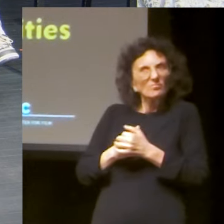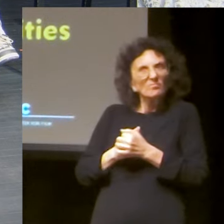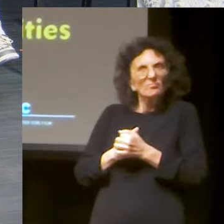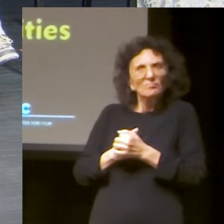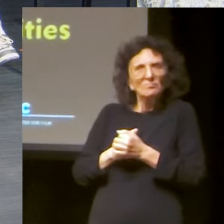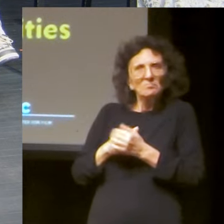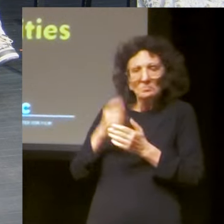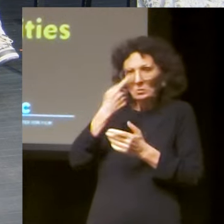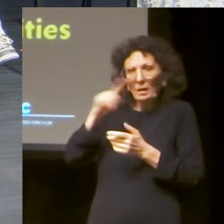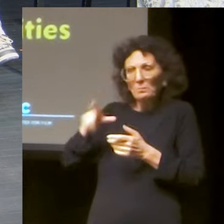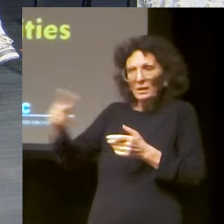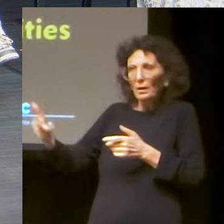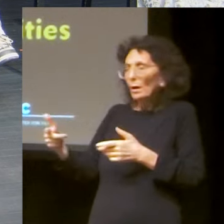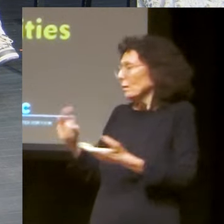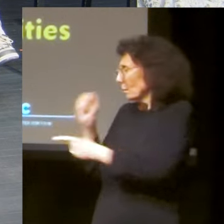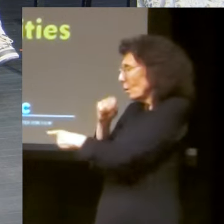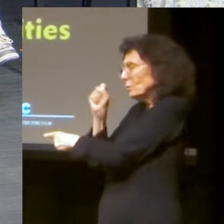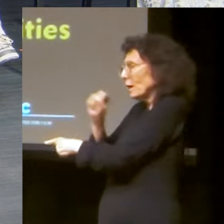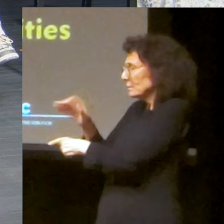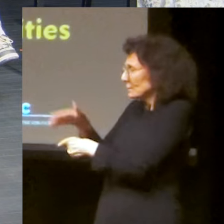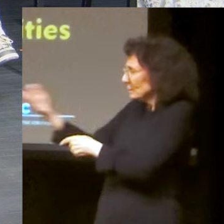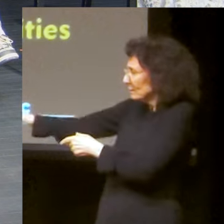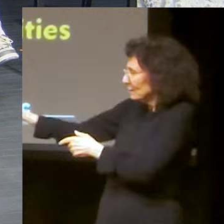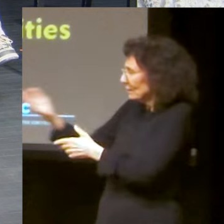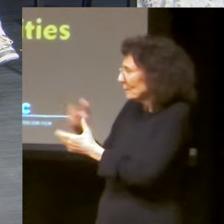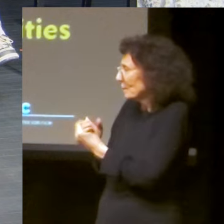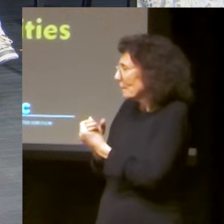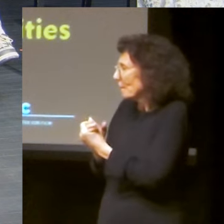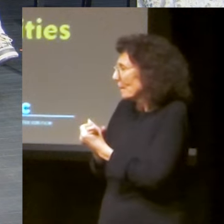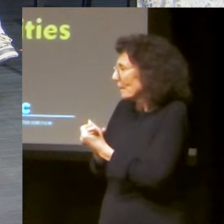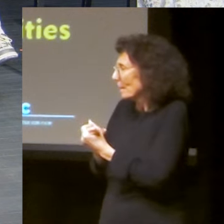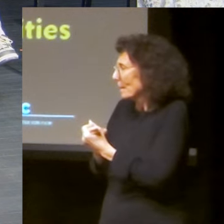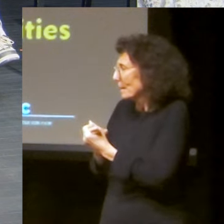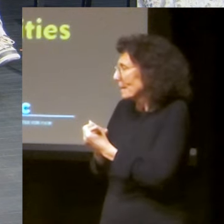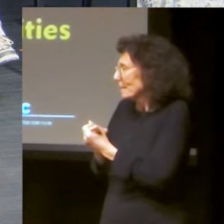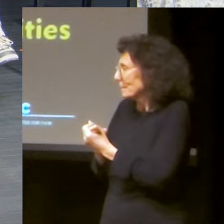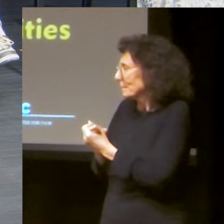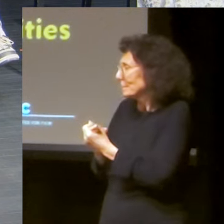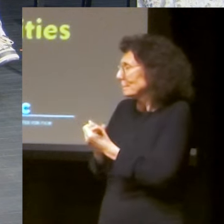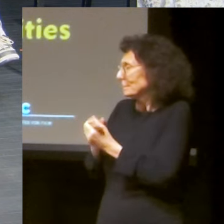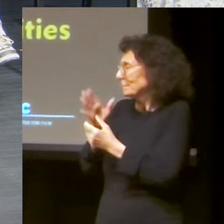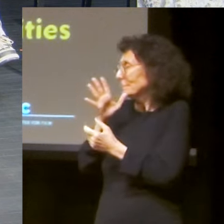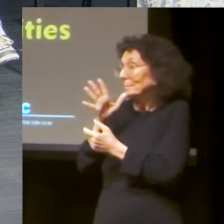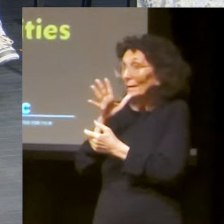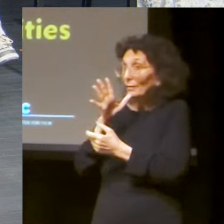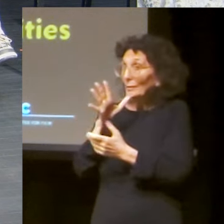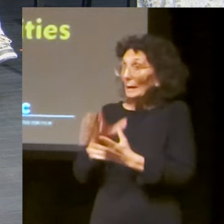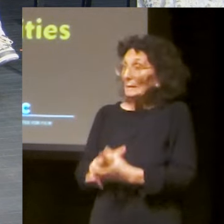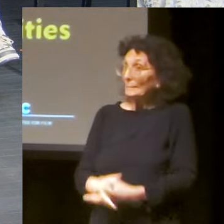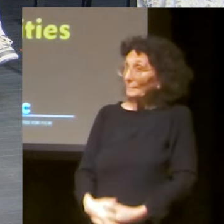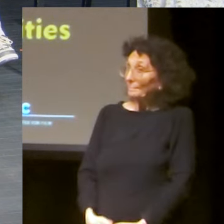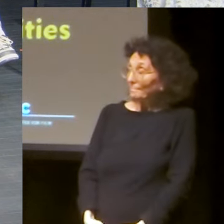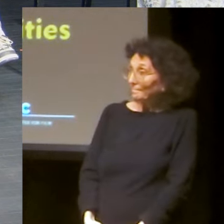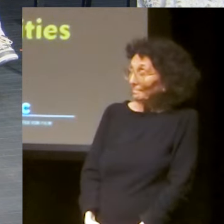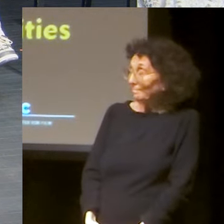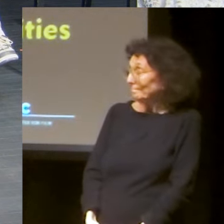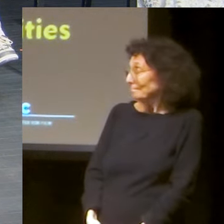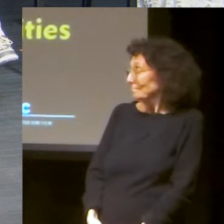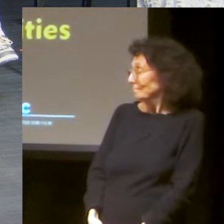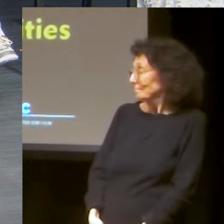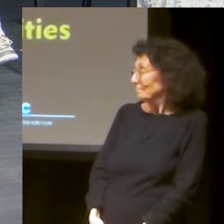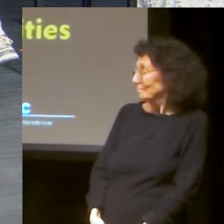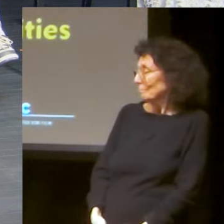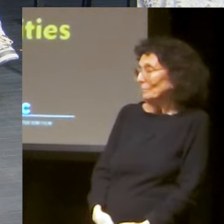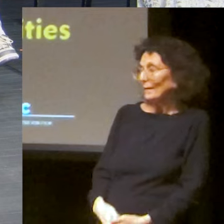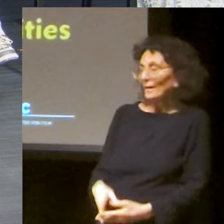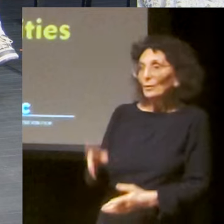can obviously answer better than I can. So I would sort of, I, I'm curious about that, uh, if, if I can hand it over. Yeah,